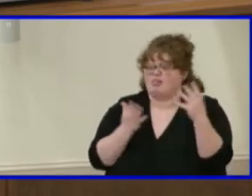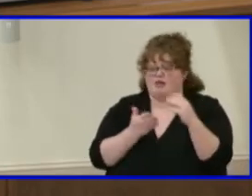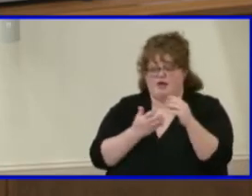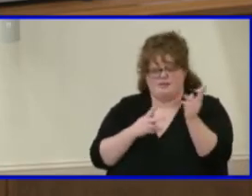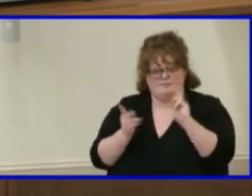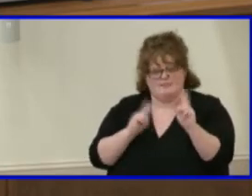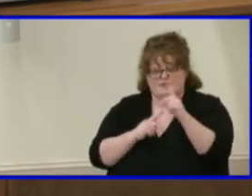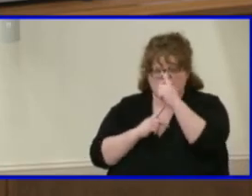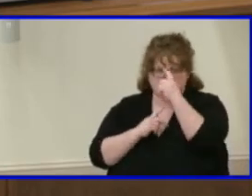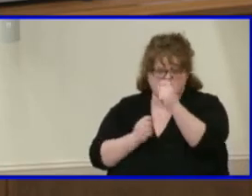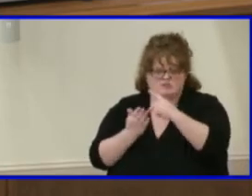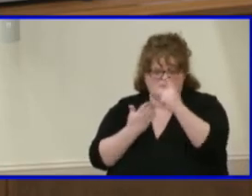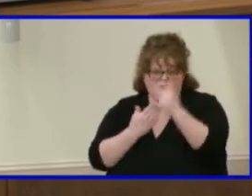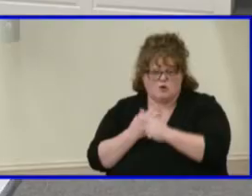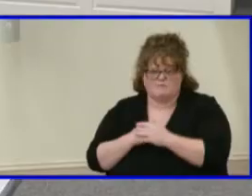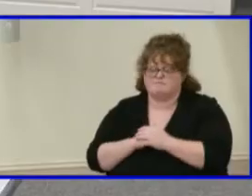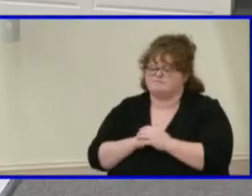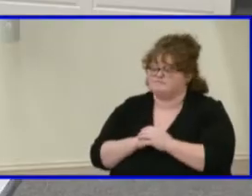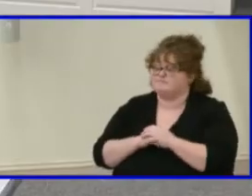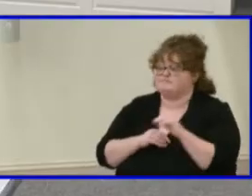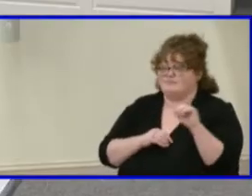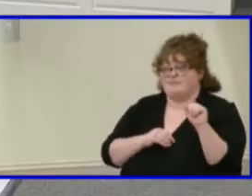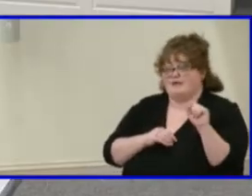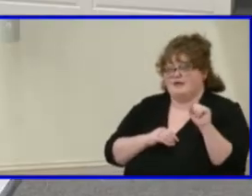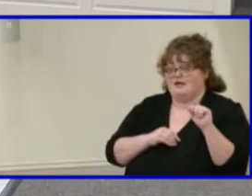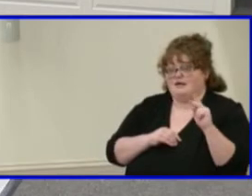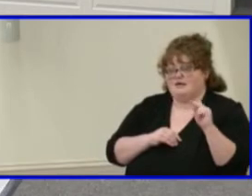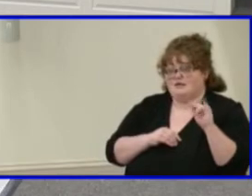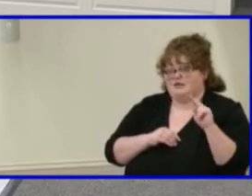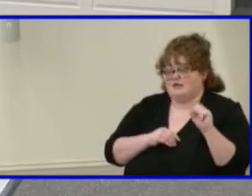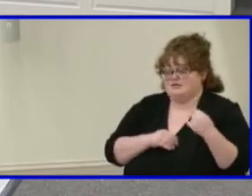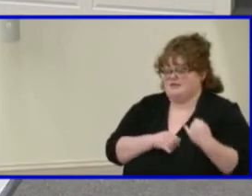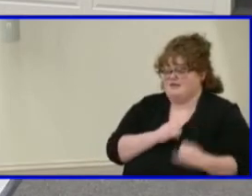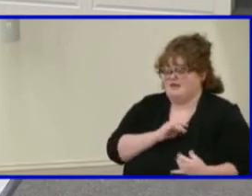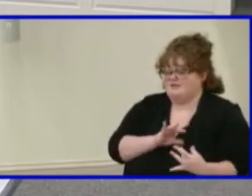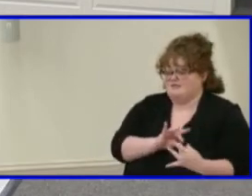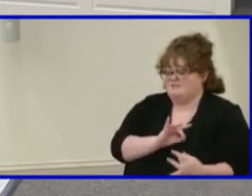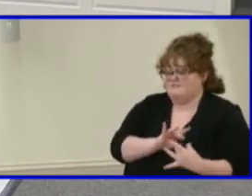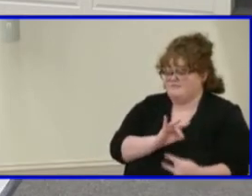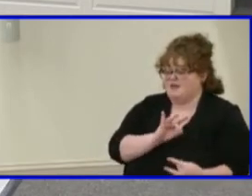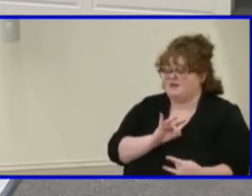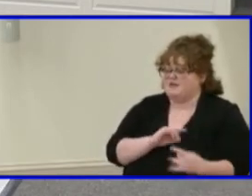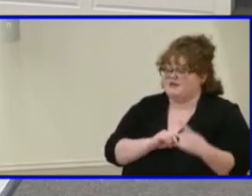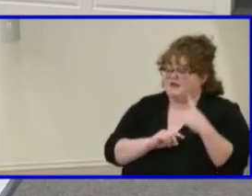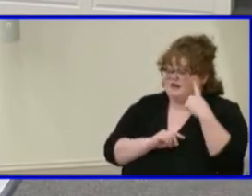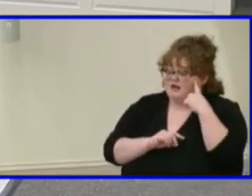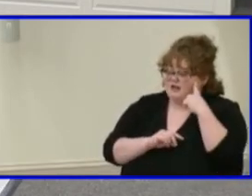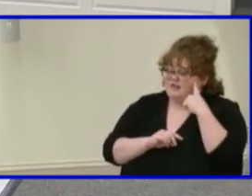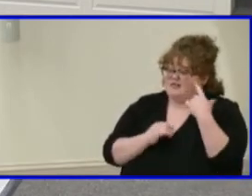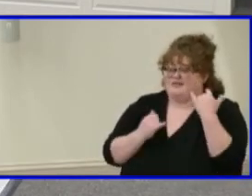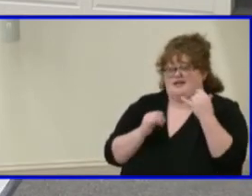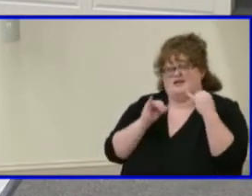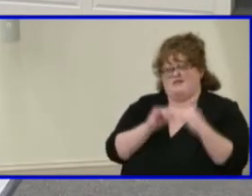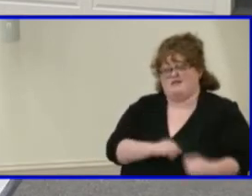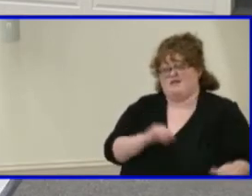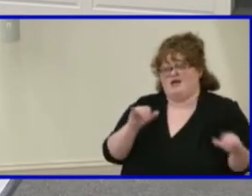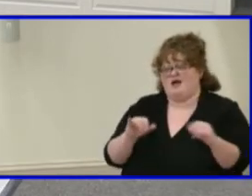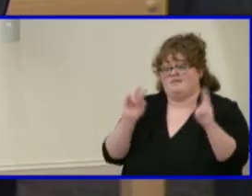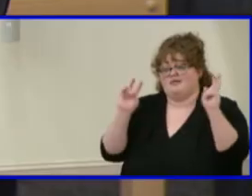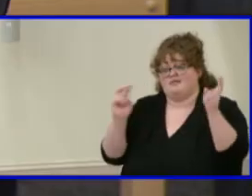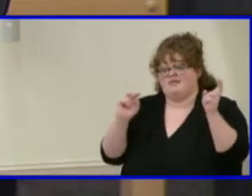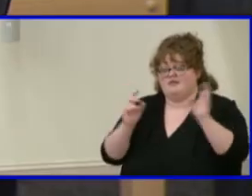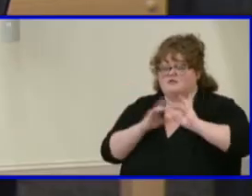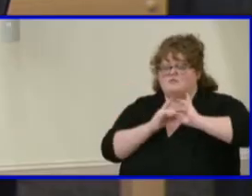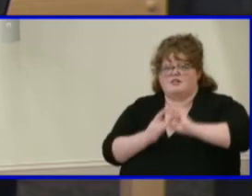And then, my last comment, I think we're running into a common theme as a public school system.